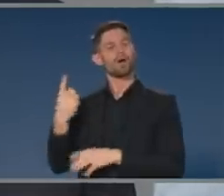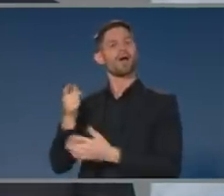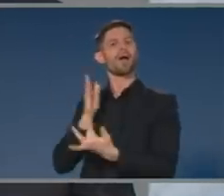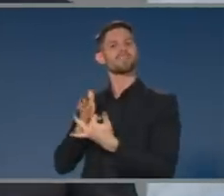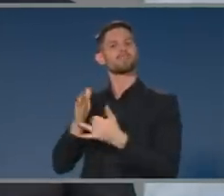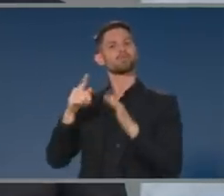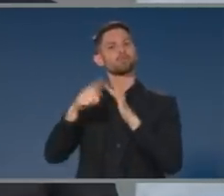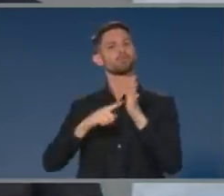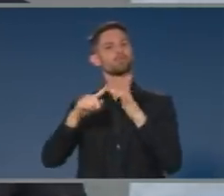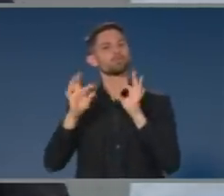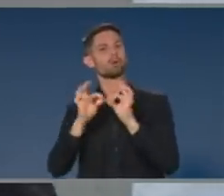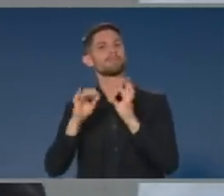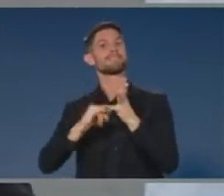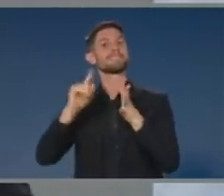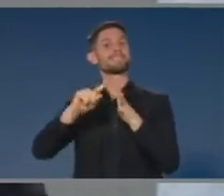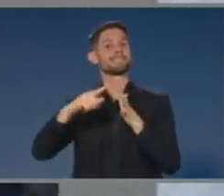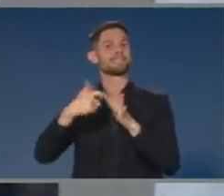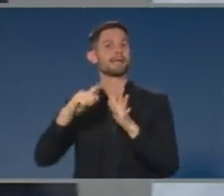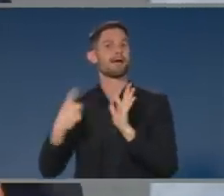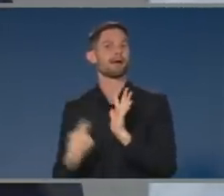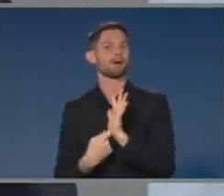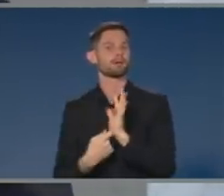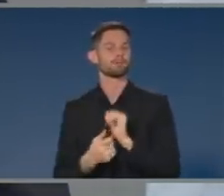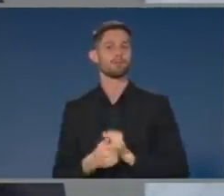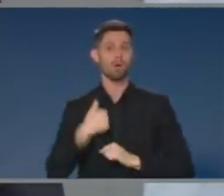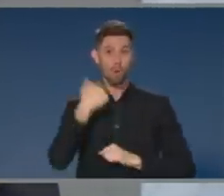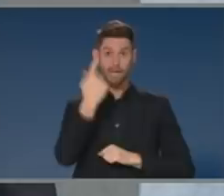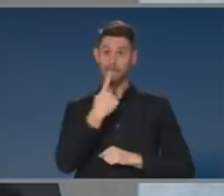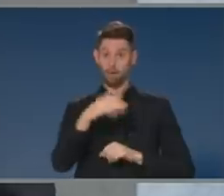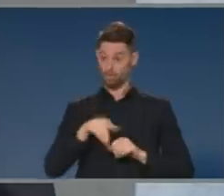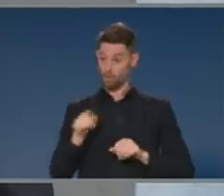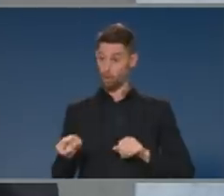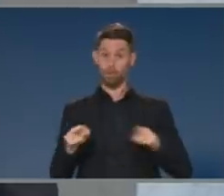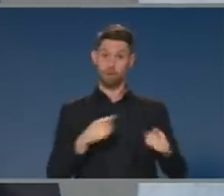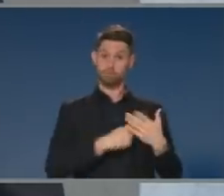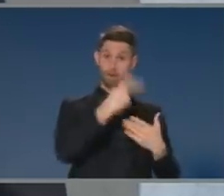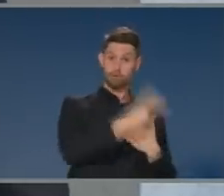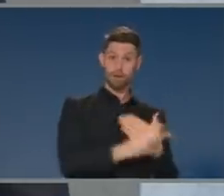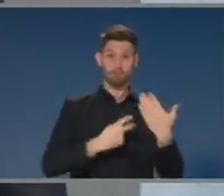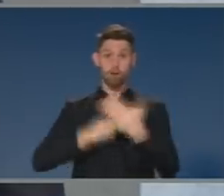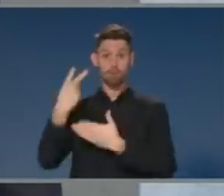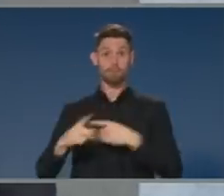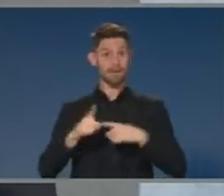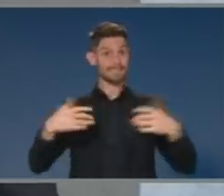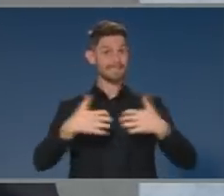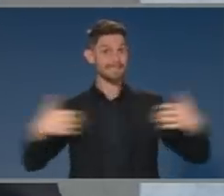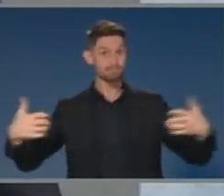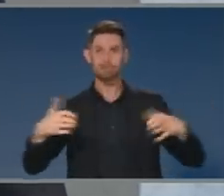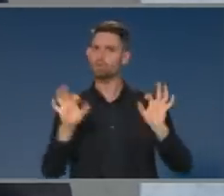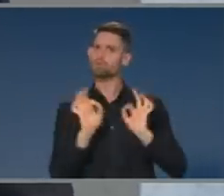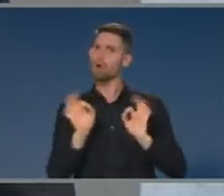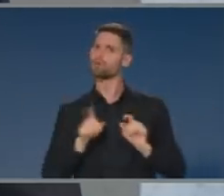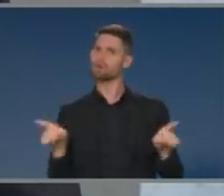JobSeeker. And I keep stressing how these two income support programs work together. And the parameters of